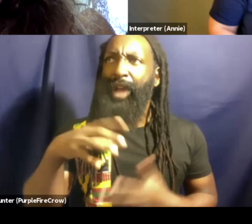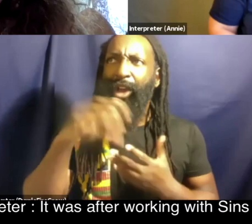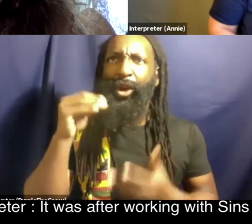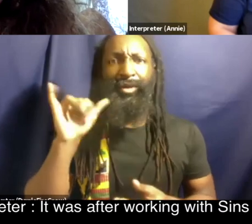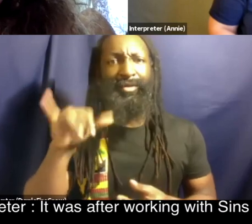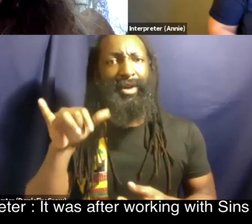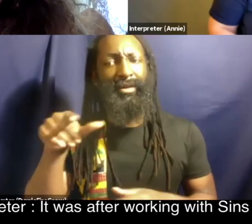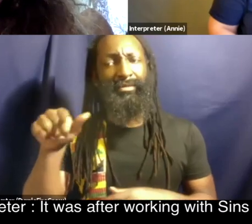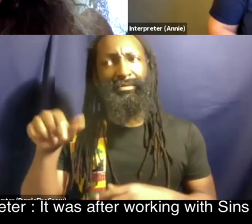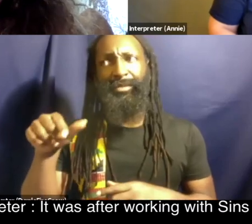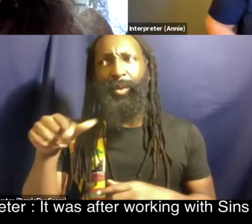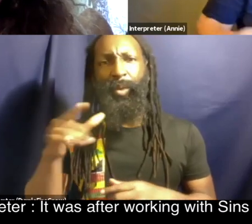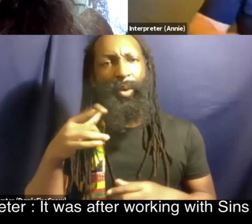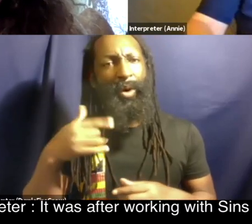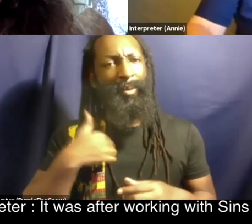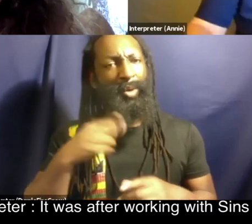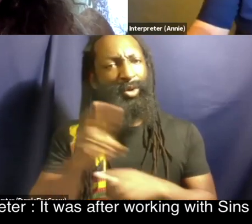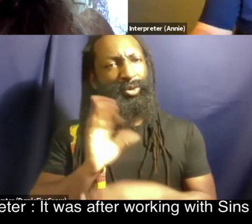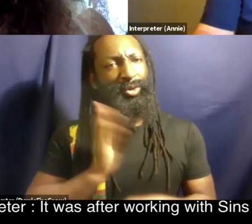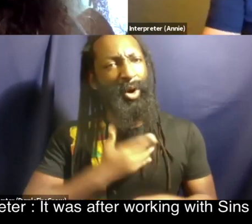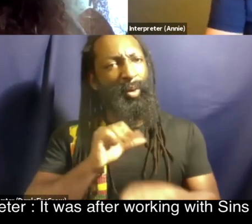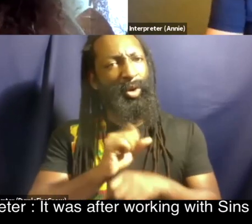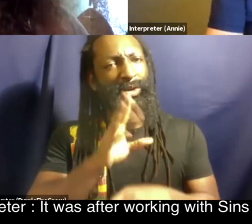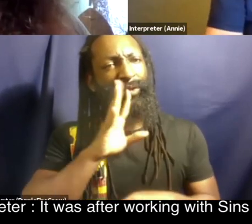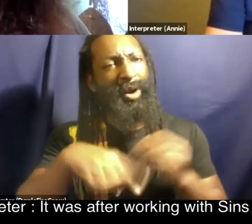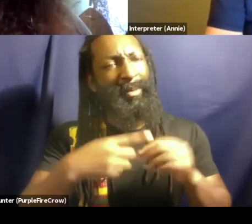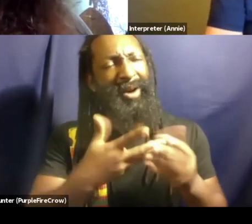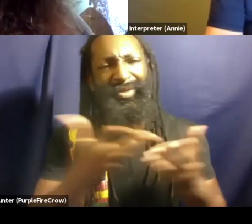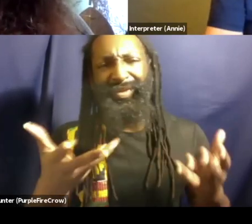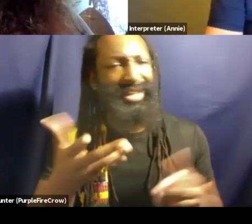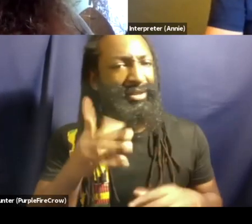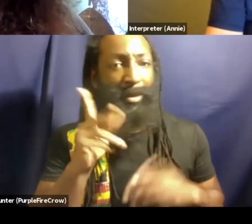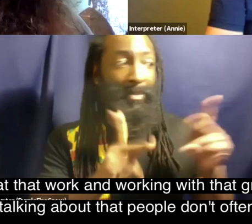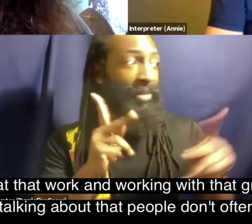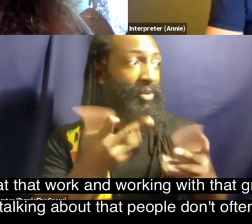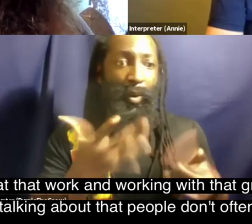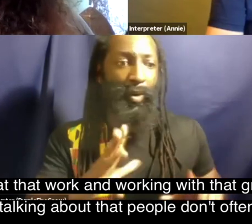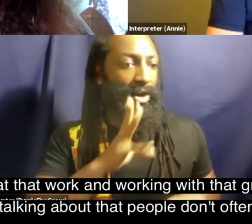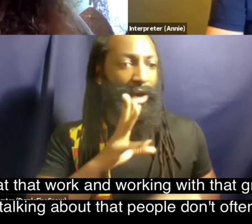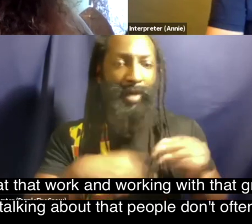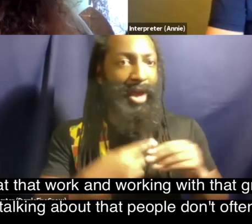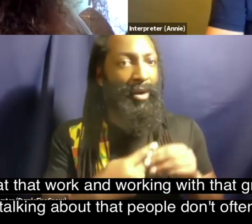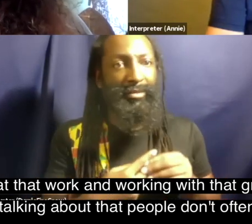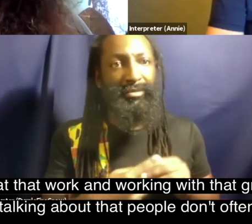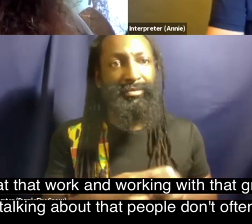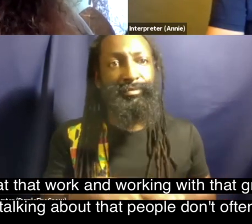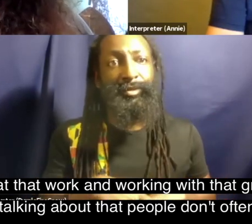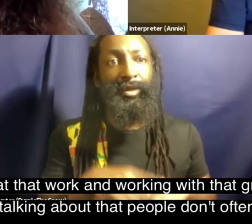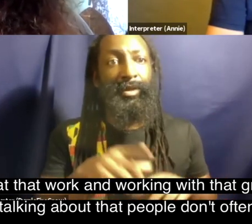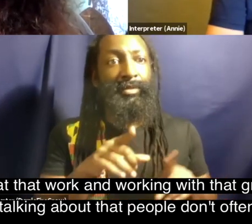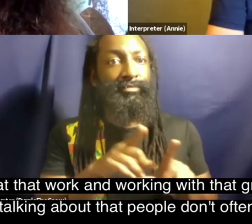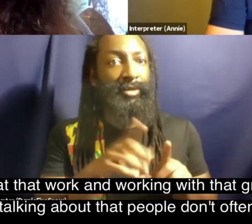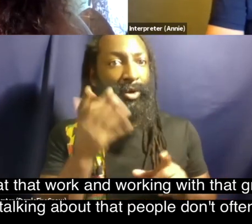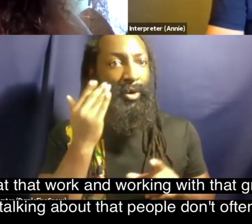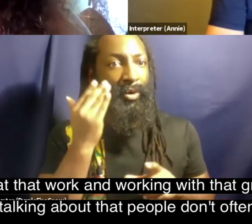it was after working with sins invalid that i realized that that work